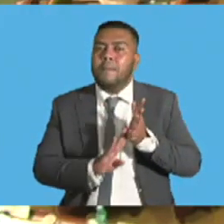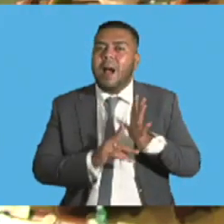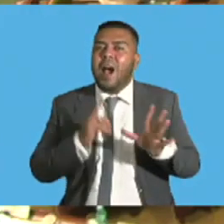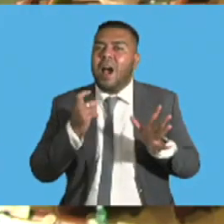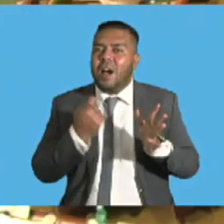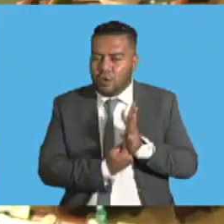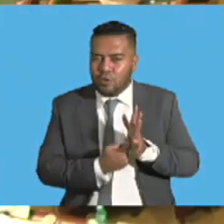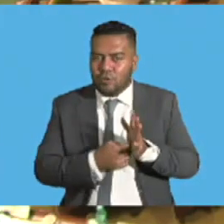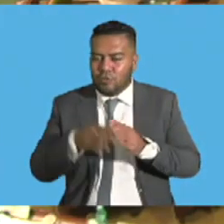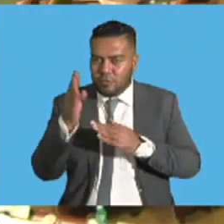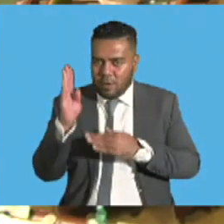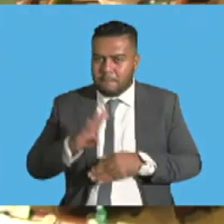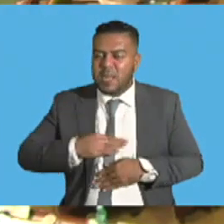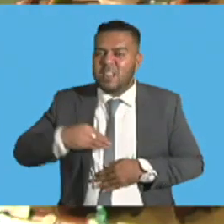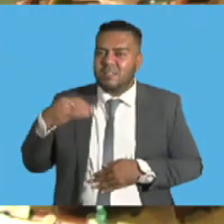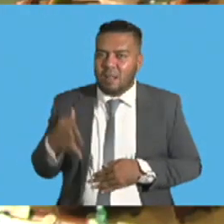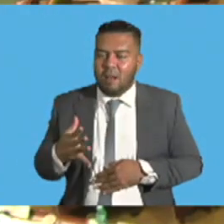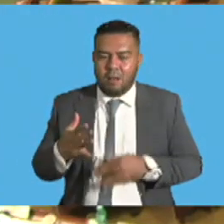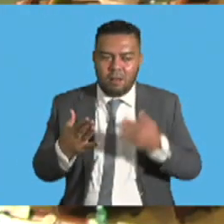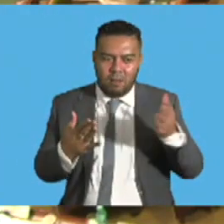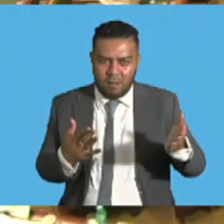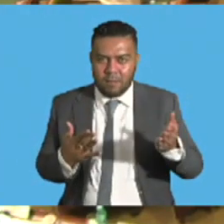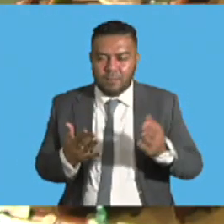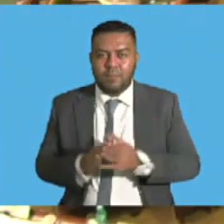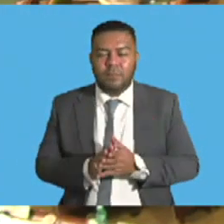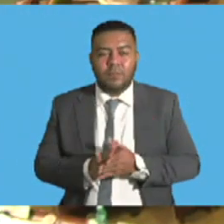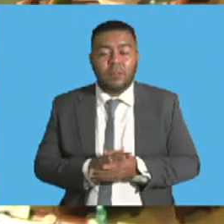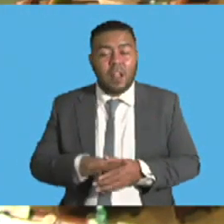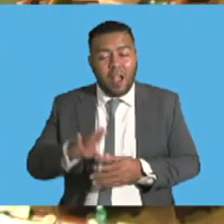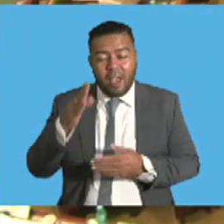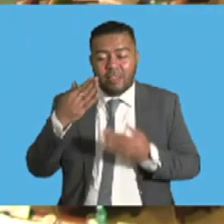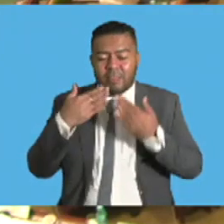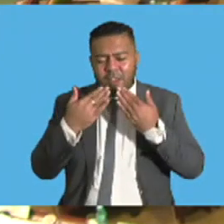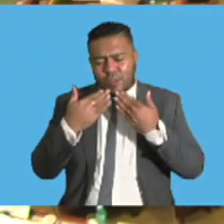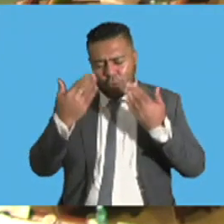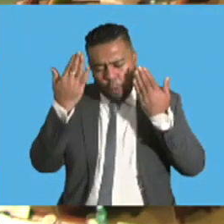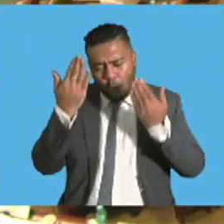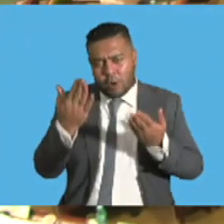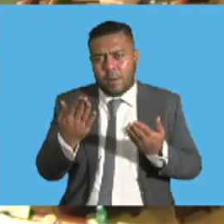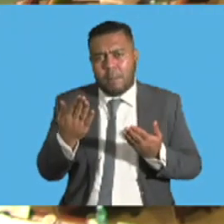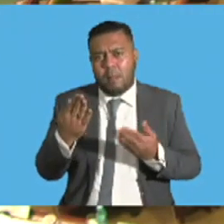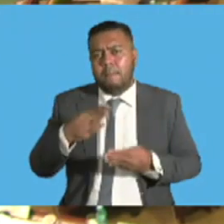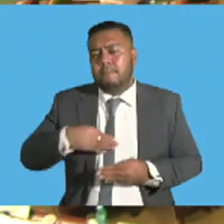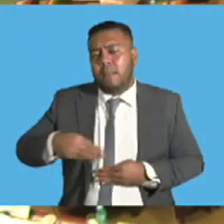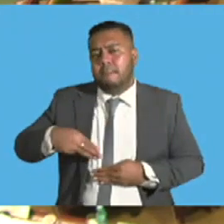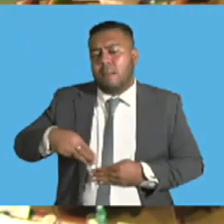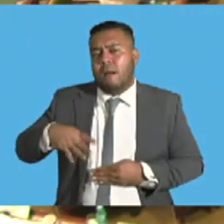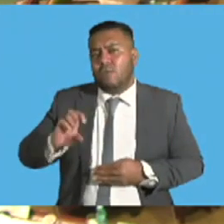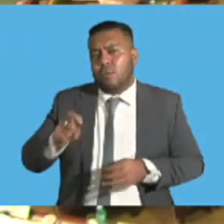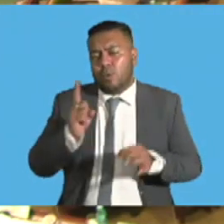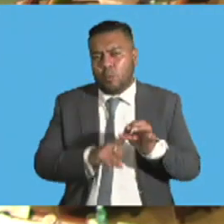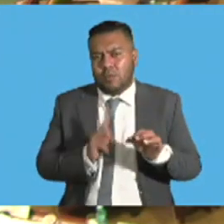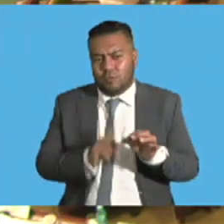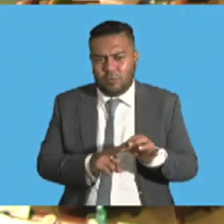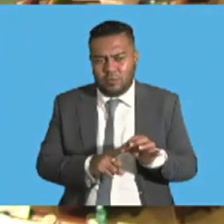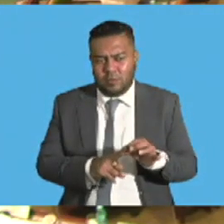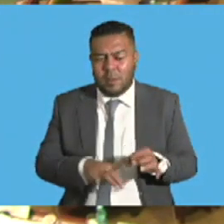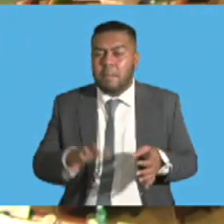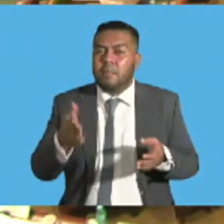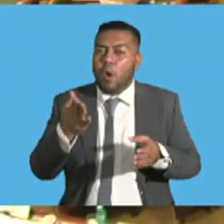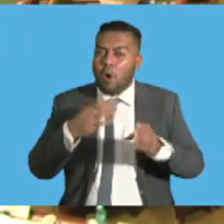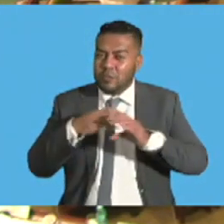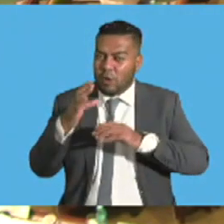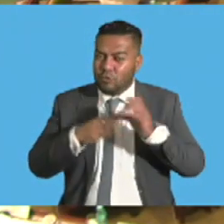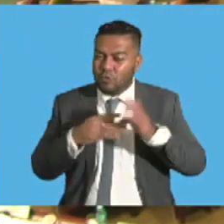Thank you, Mr. Speaker, sir. I thank the Honourable Member for the question. Mr. Speaker, construction